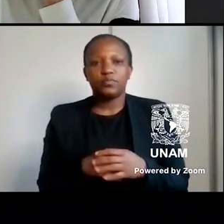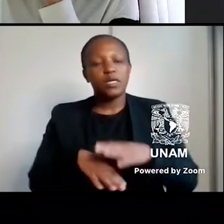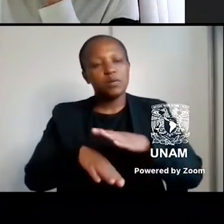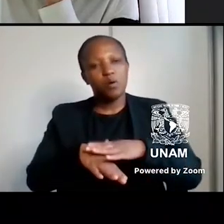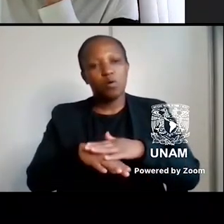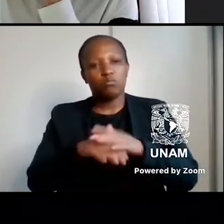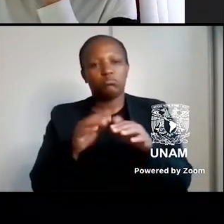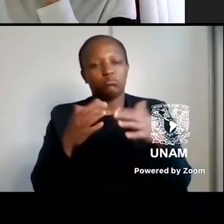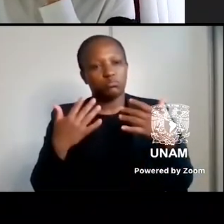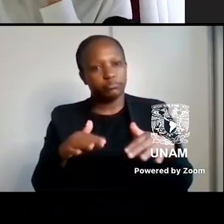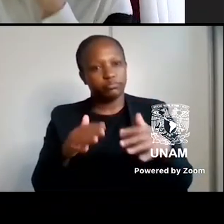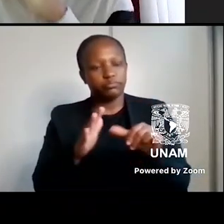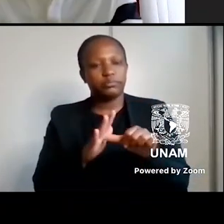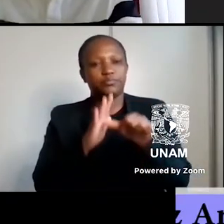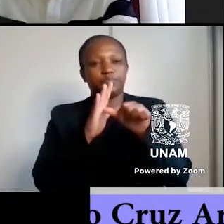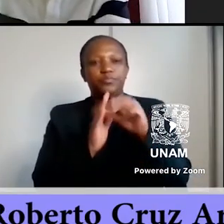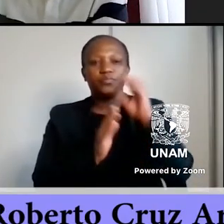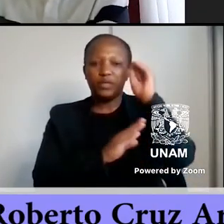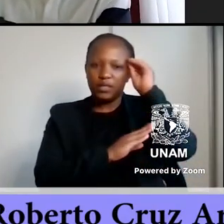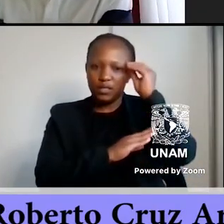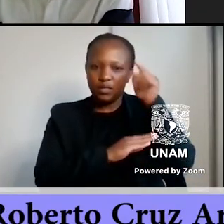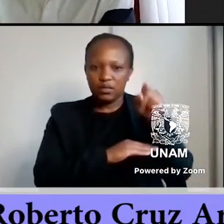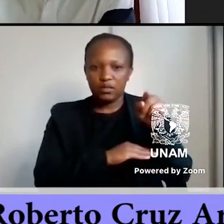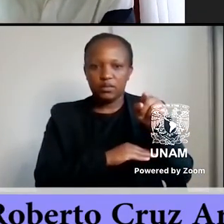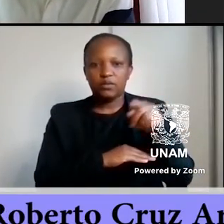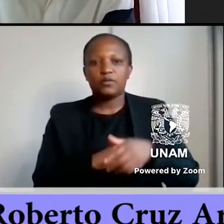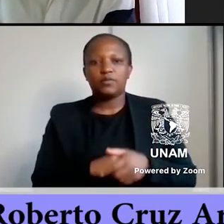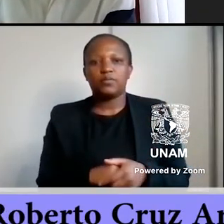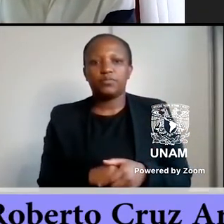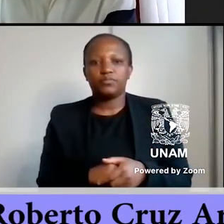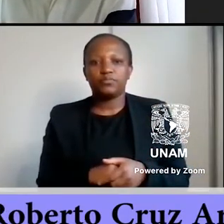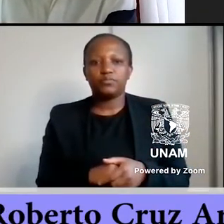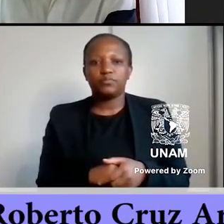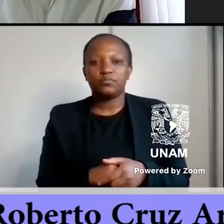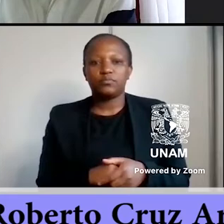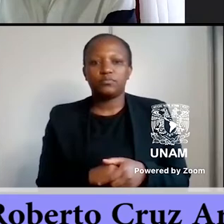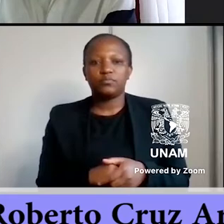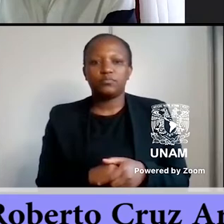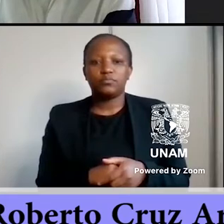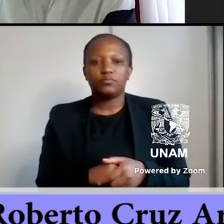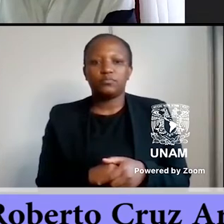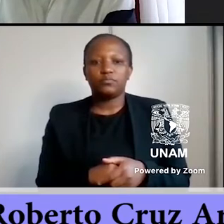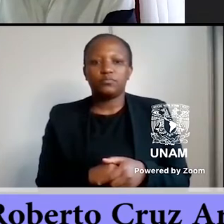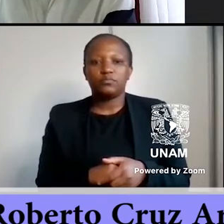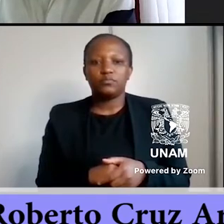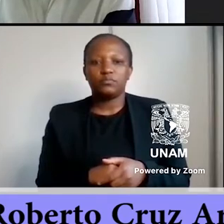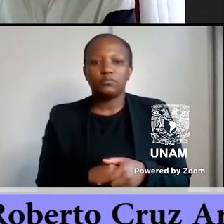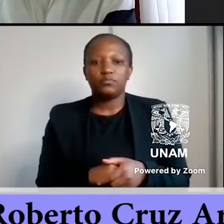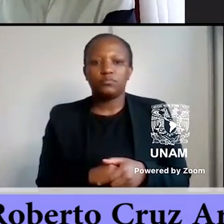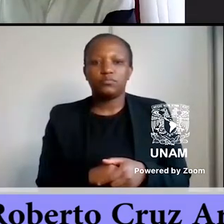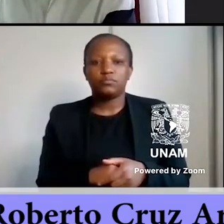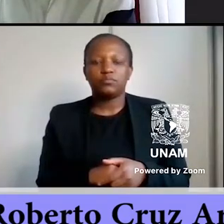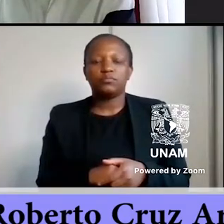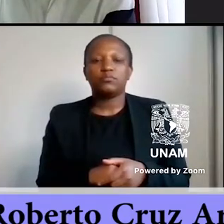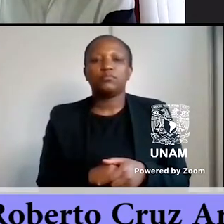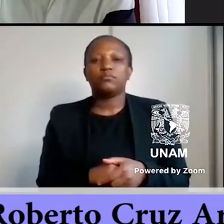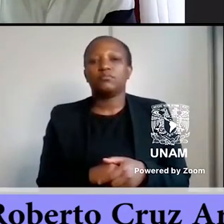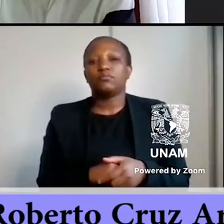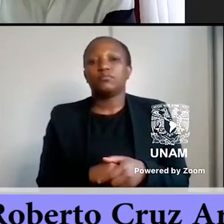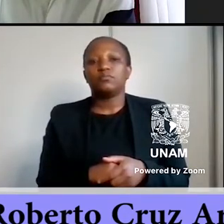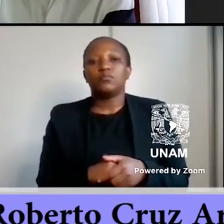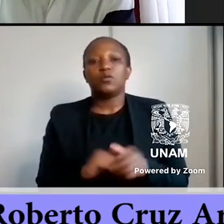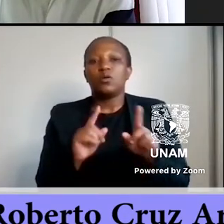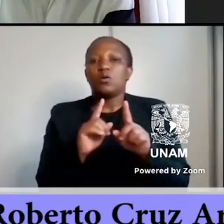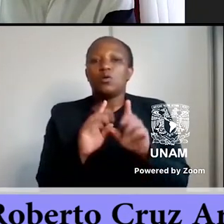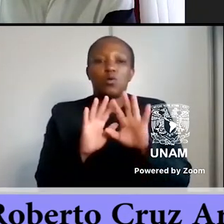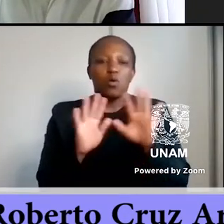contemporary Mexican literature is that it's not only the construction of